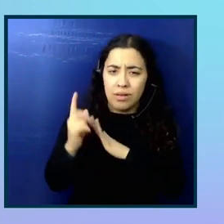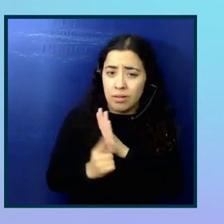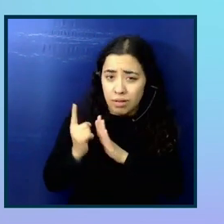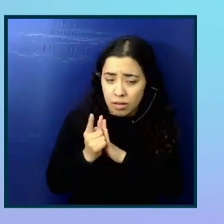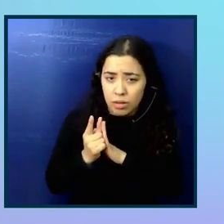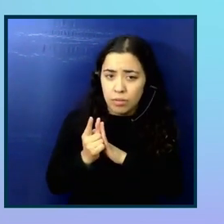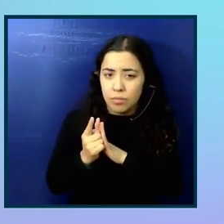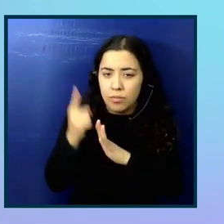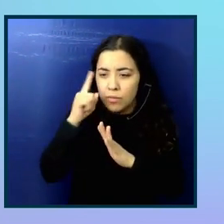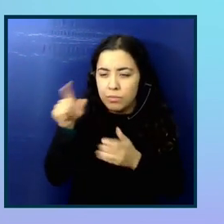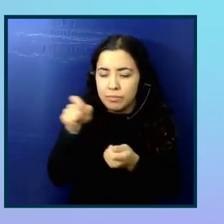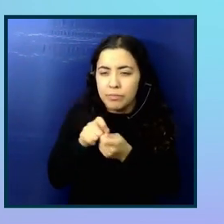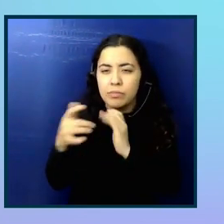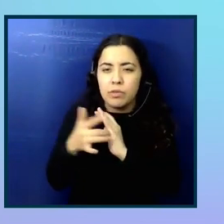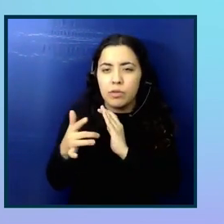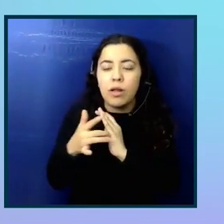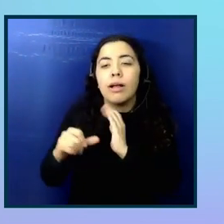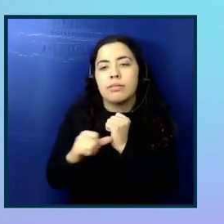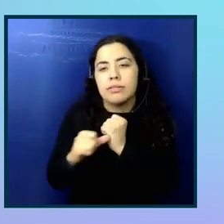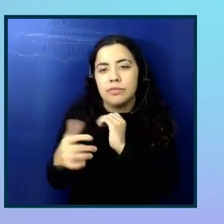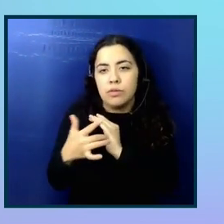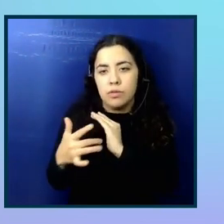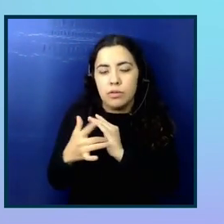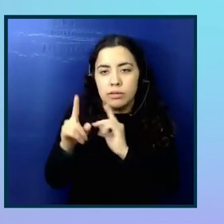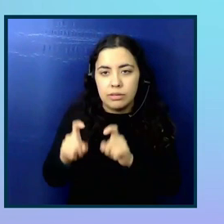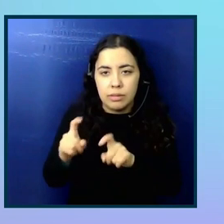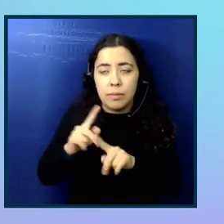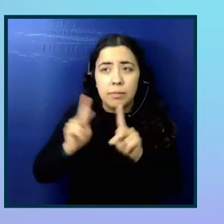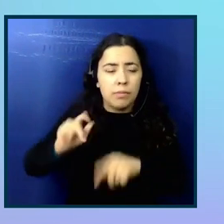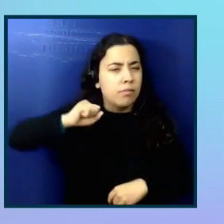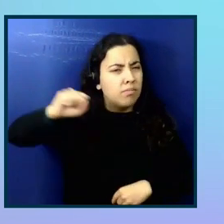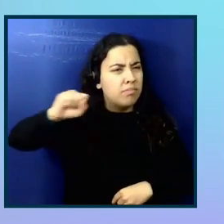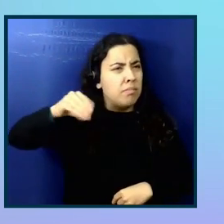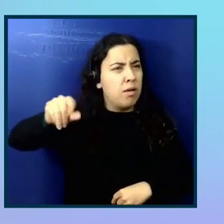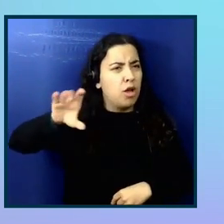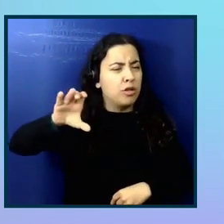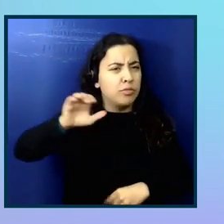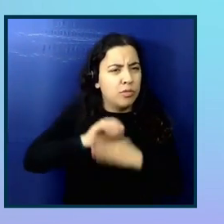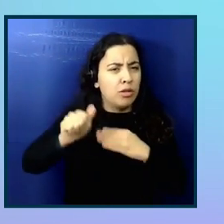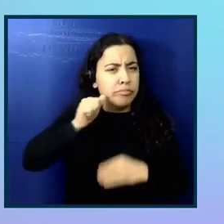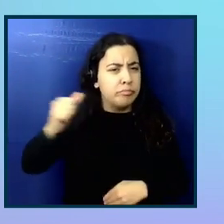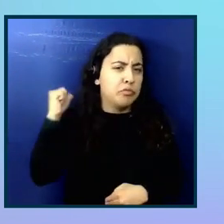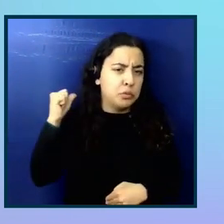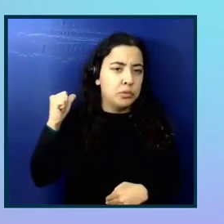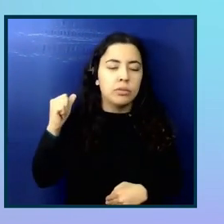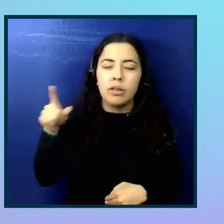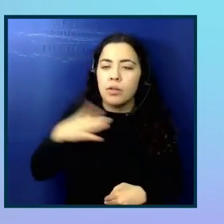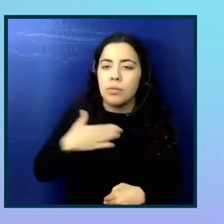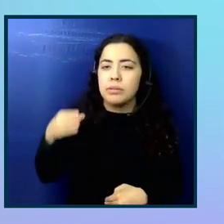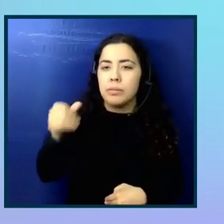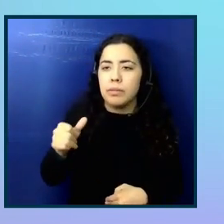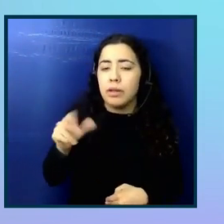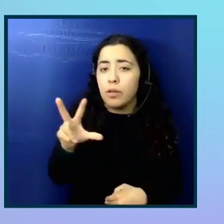to assistive technology testing, but he's getting a lot of pushback. And they are only willing to pay